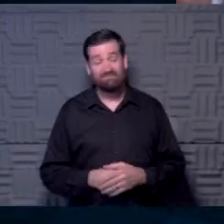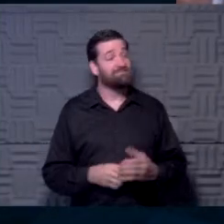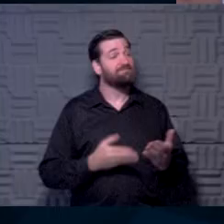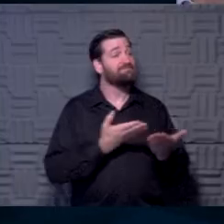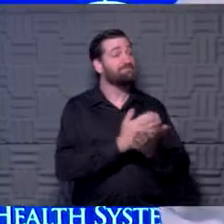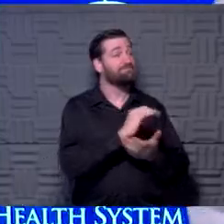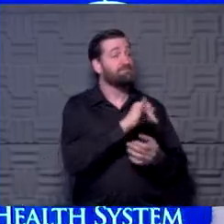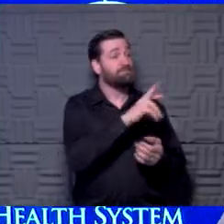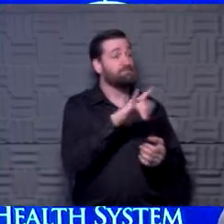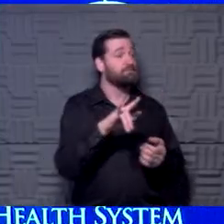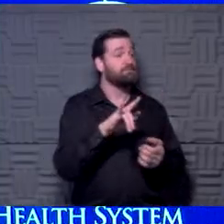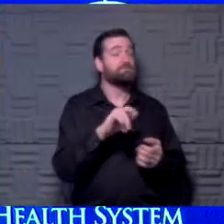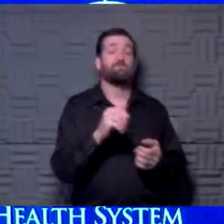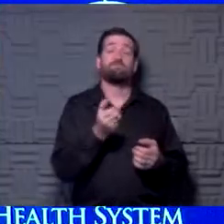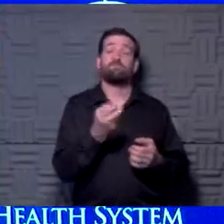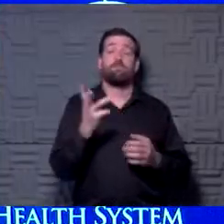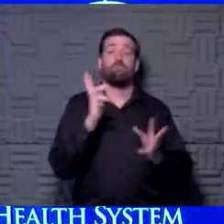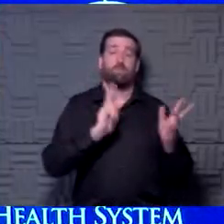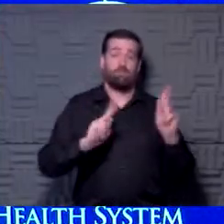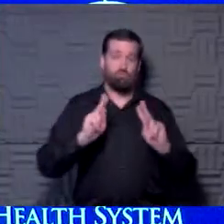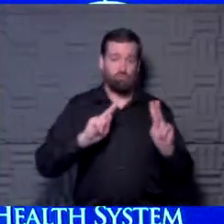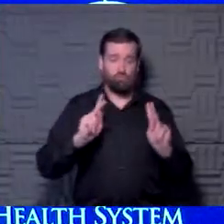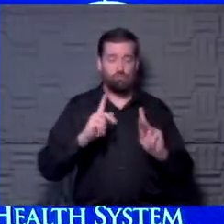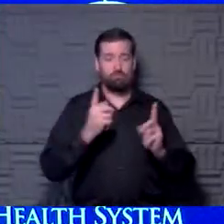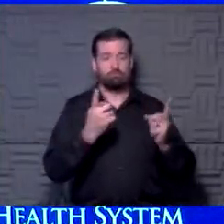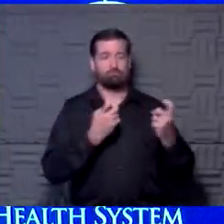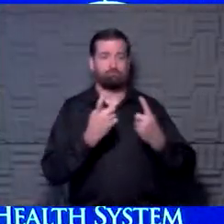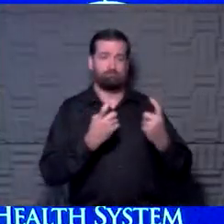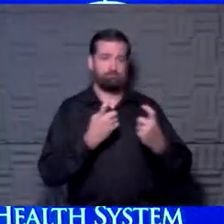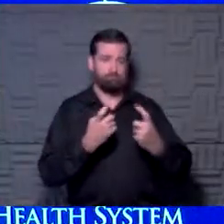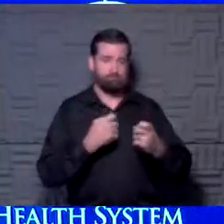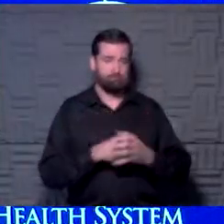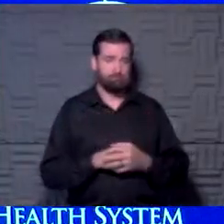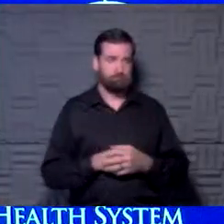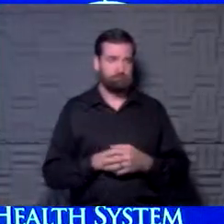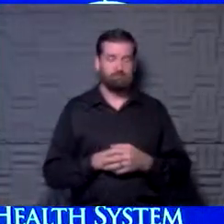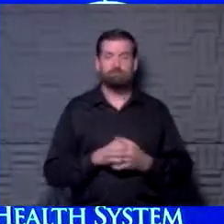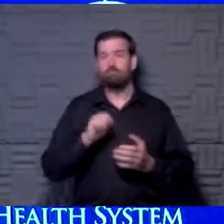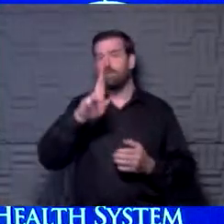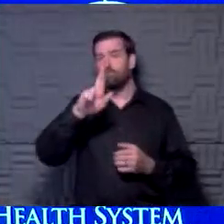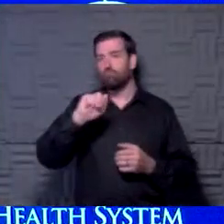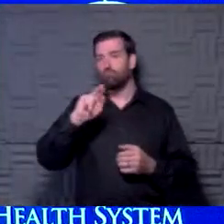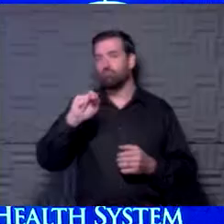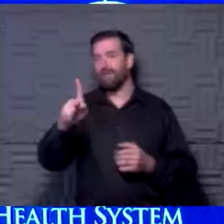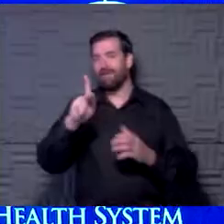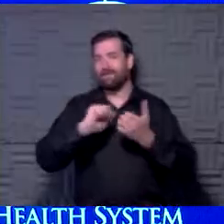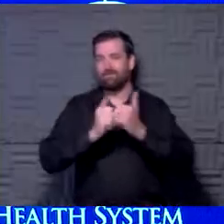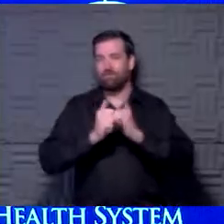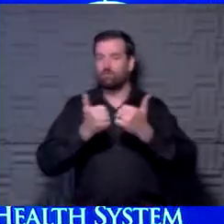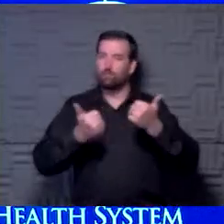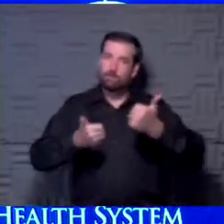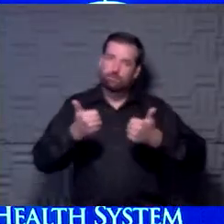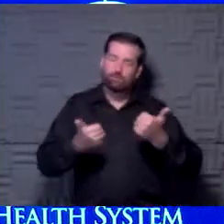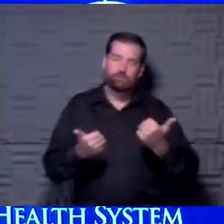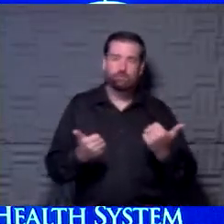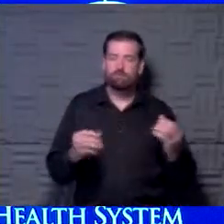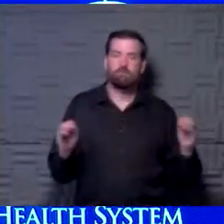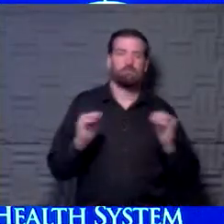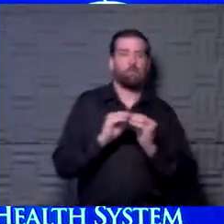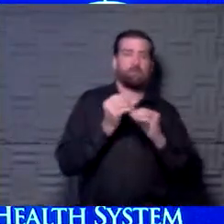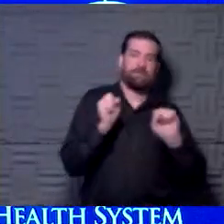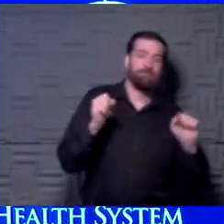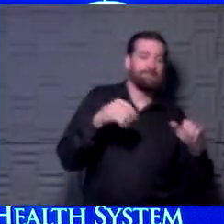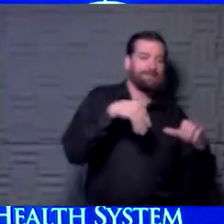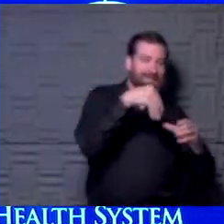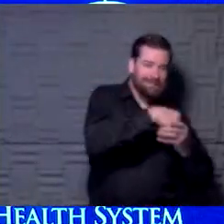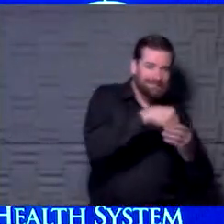We have several people that are asking, rank the sports. Which ones are more dangerous? Indoor versus outdoor